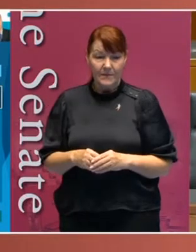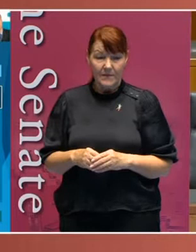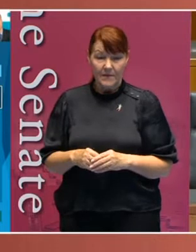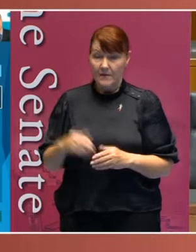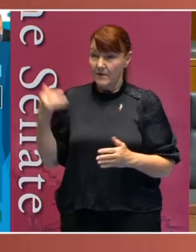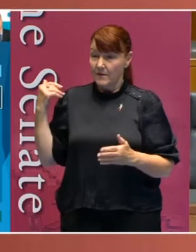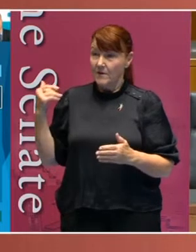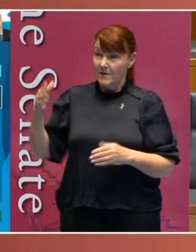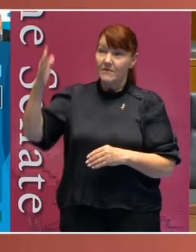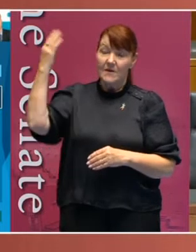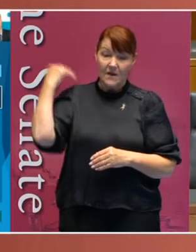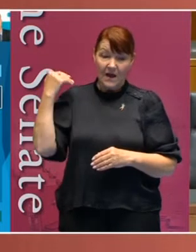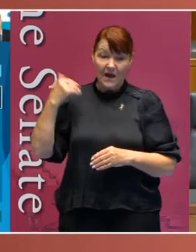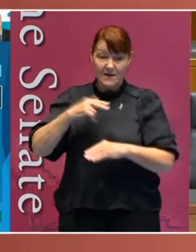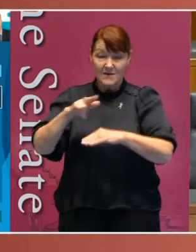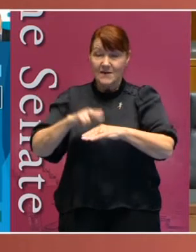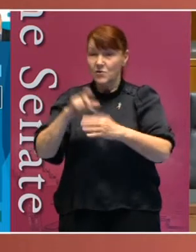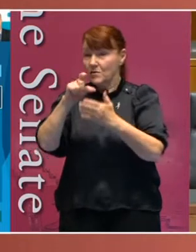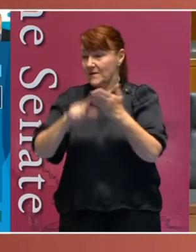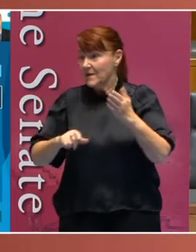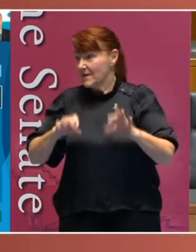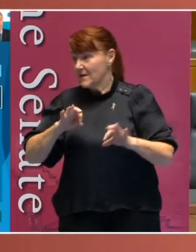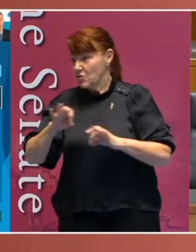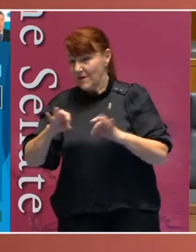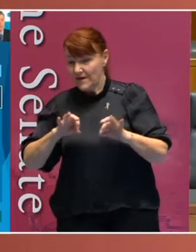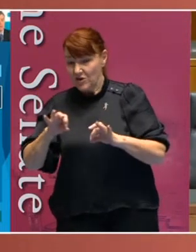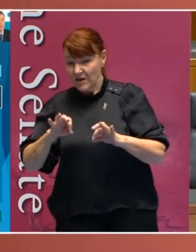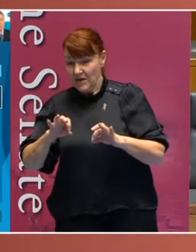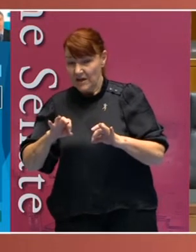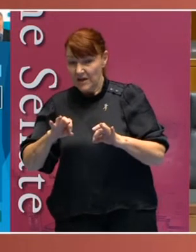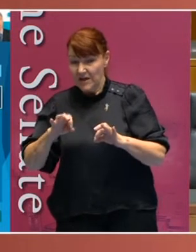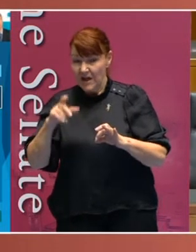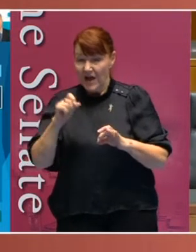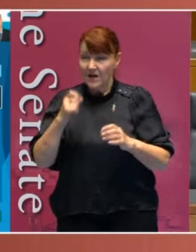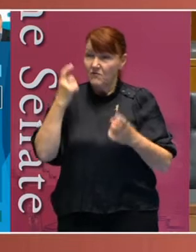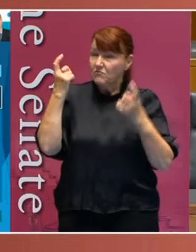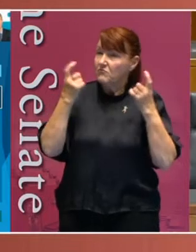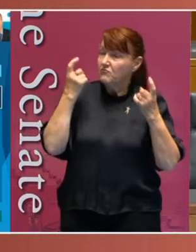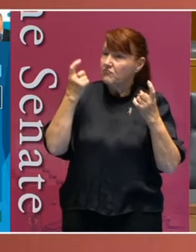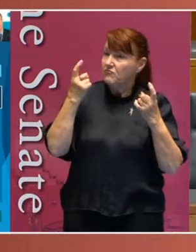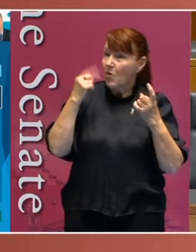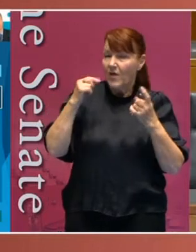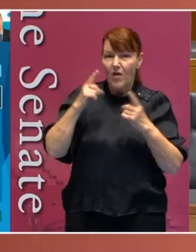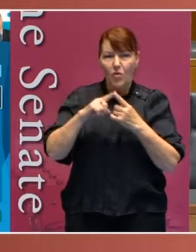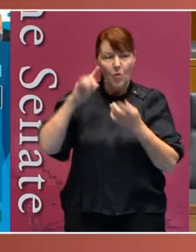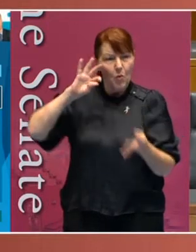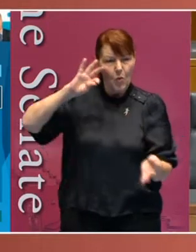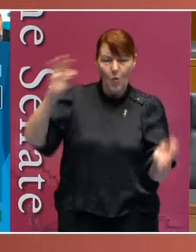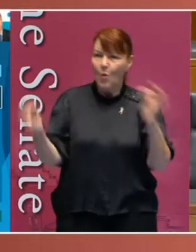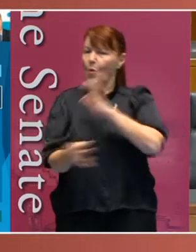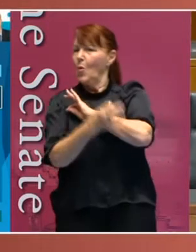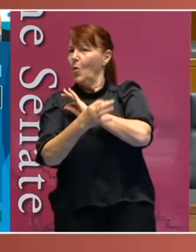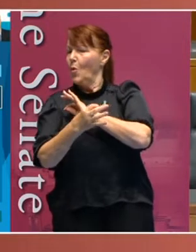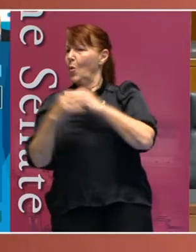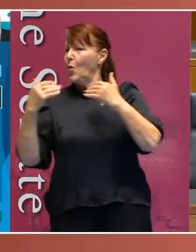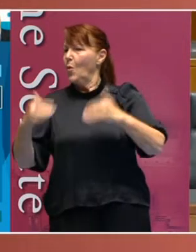National Disability Strategy was rightly considered to be a revolutionary document when it